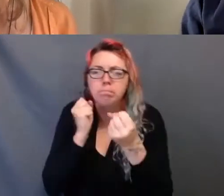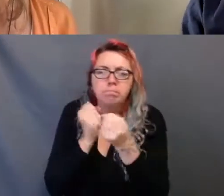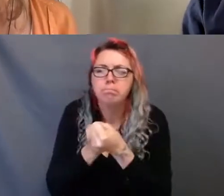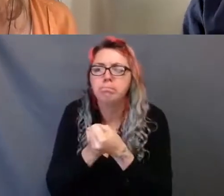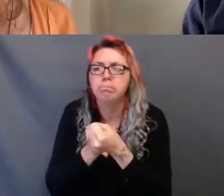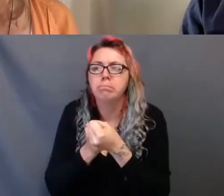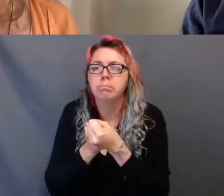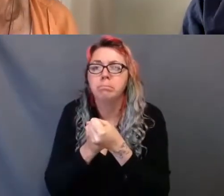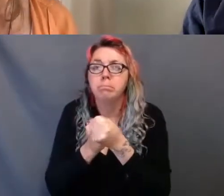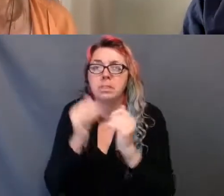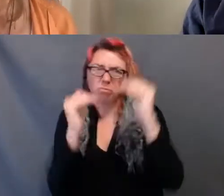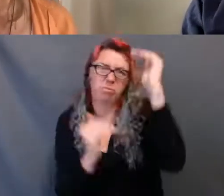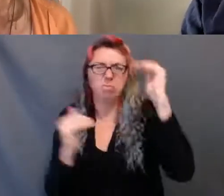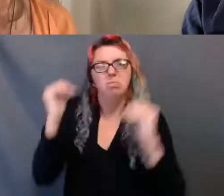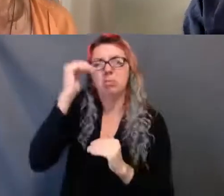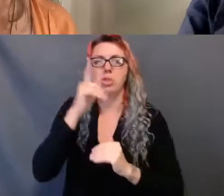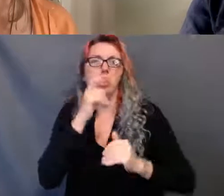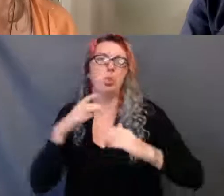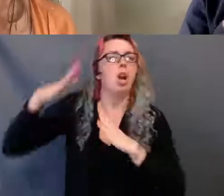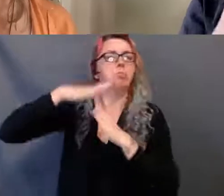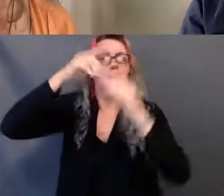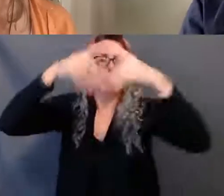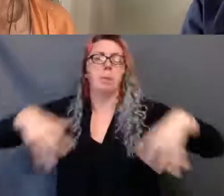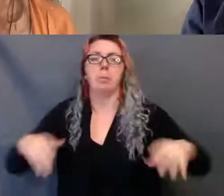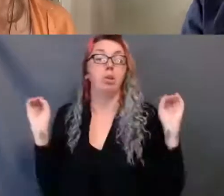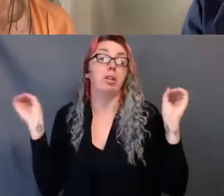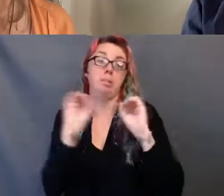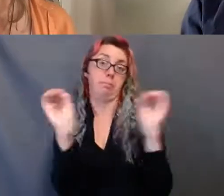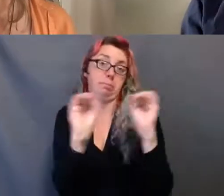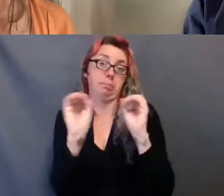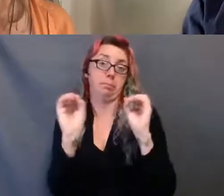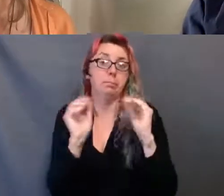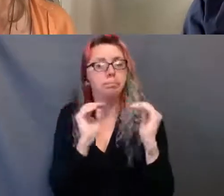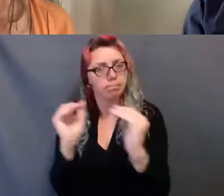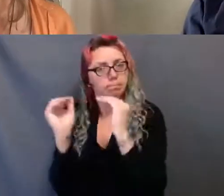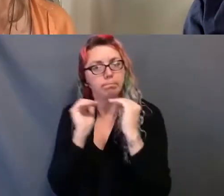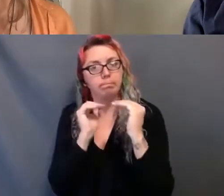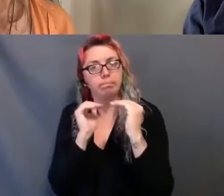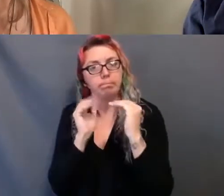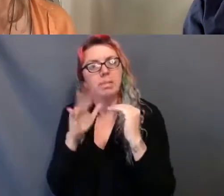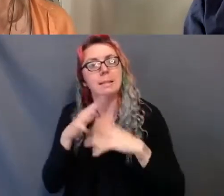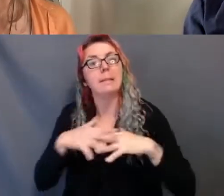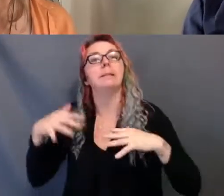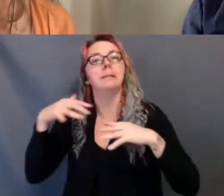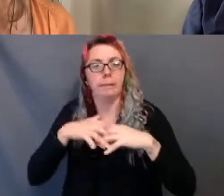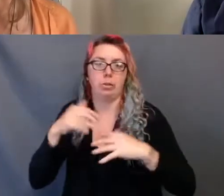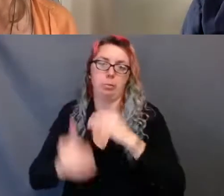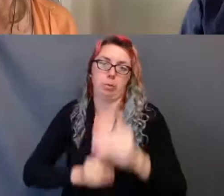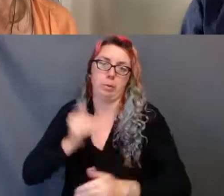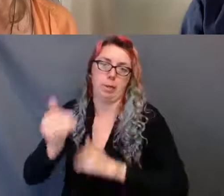without hierarchy so much as guidance. Communists. It is an indigenous process embedded